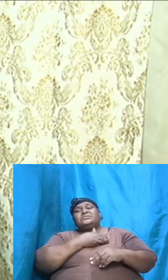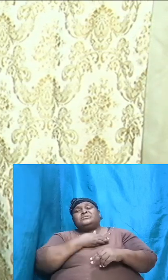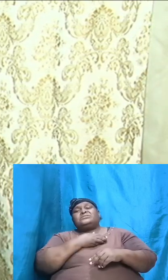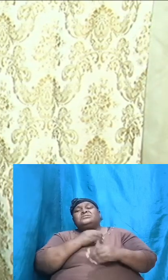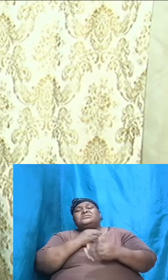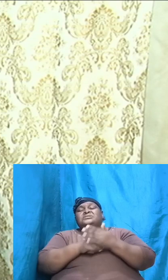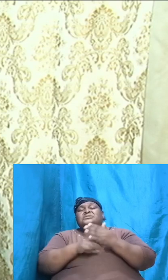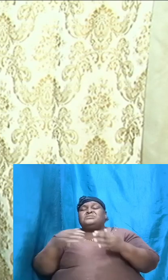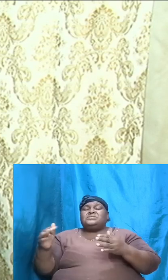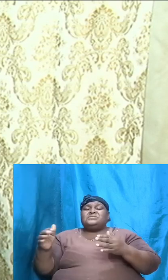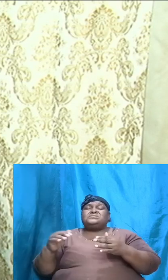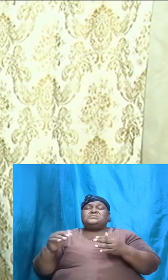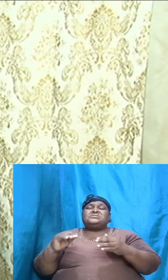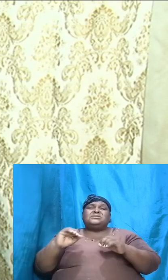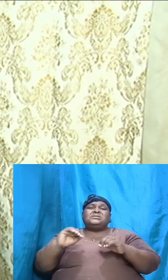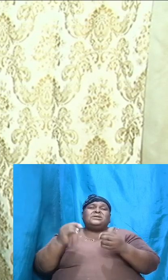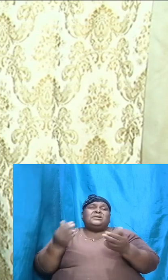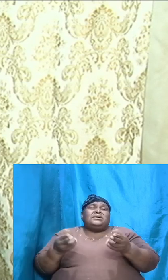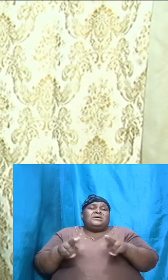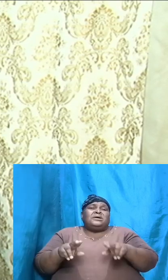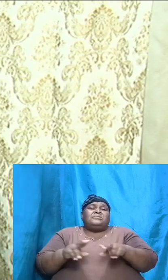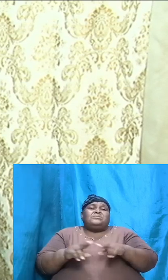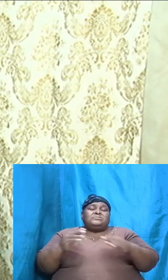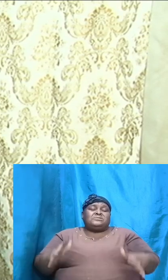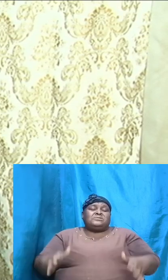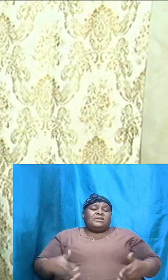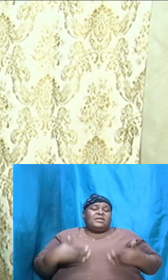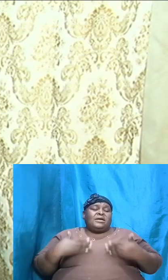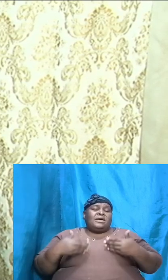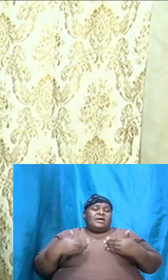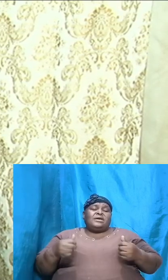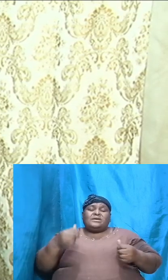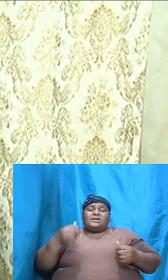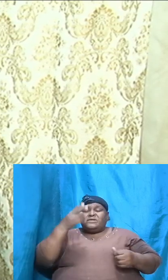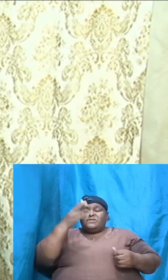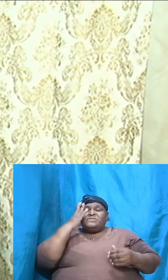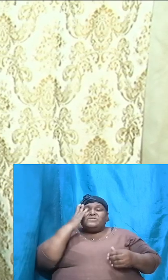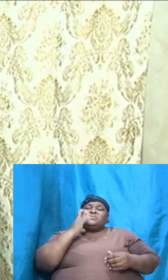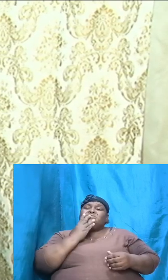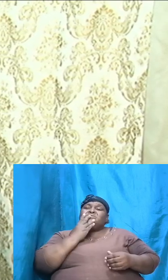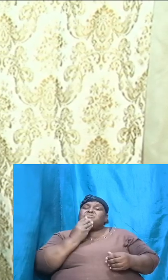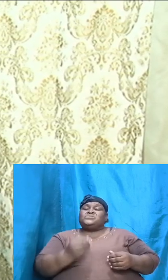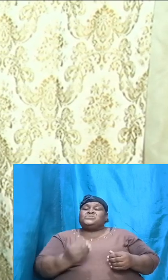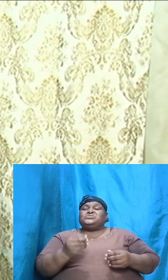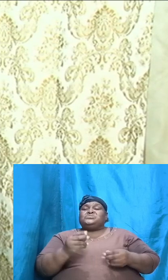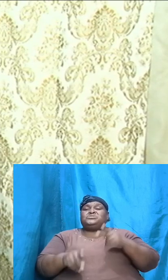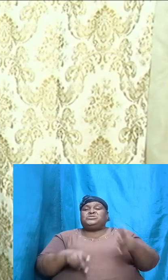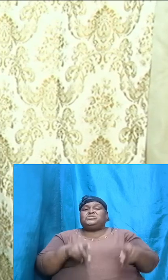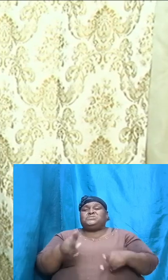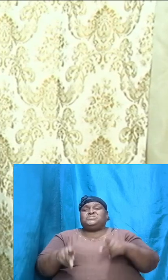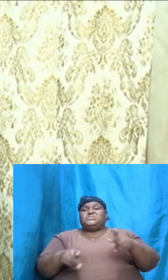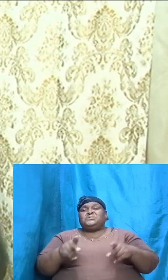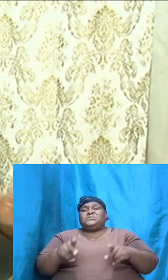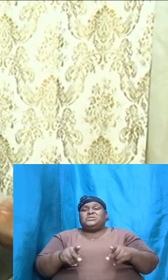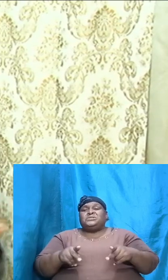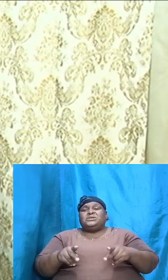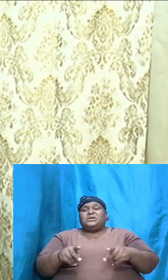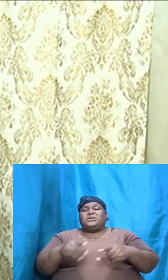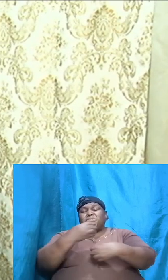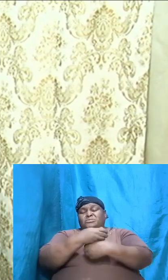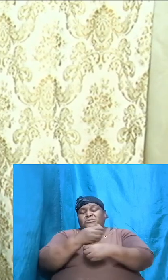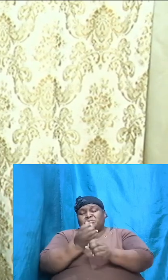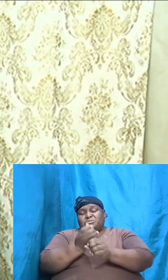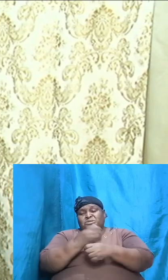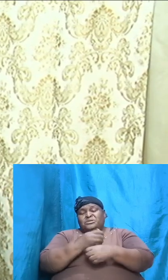people or some things that gives us a background to creation and just outlines